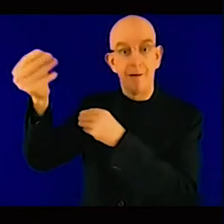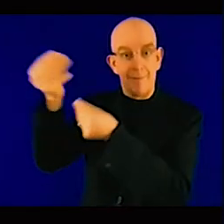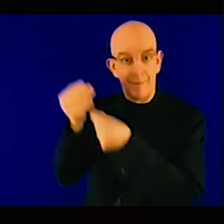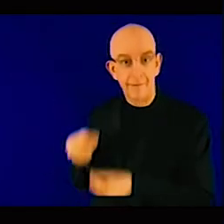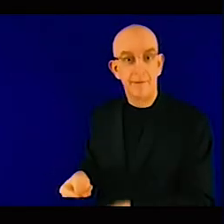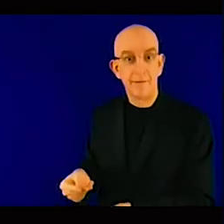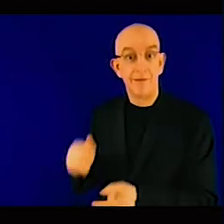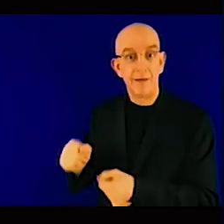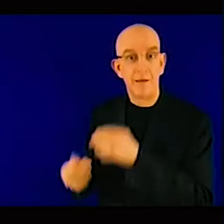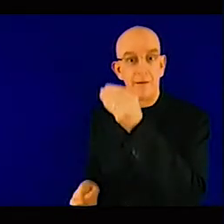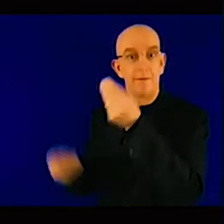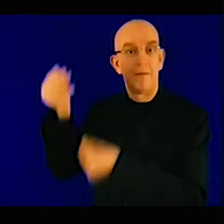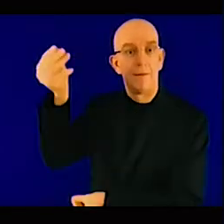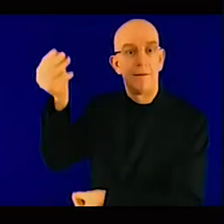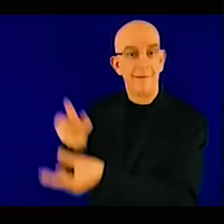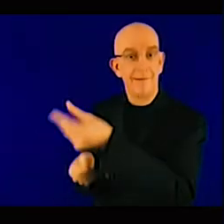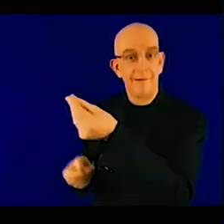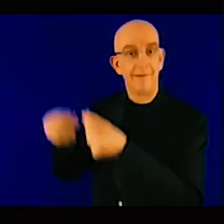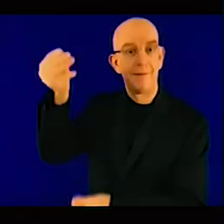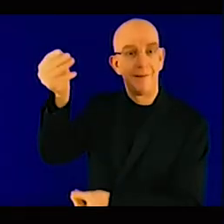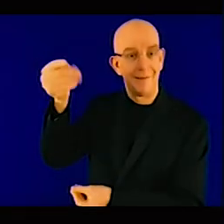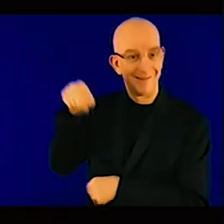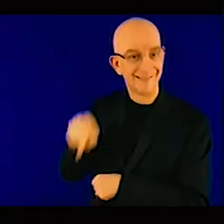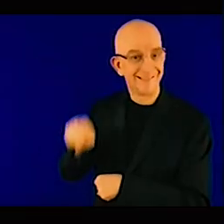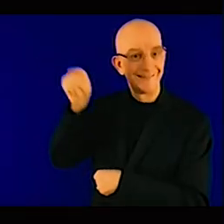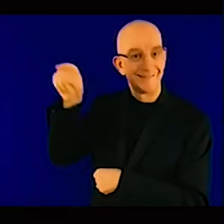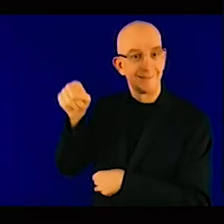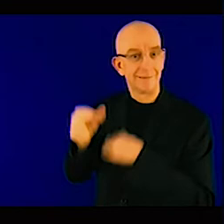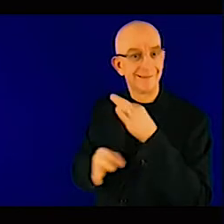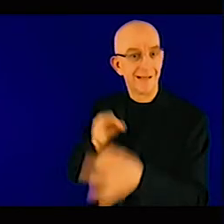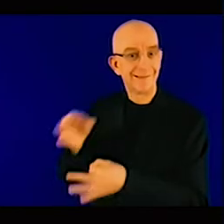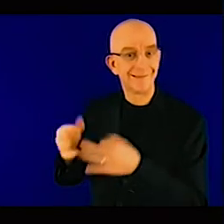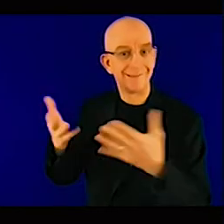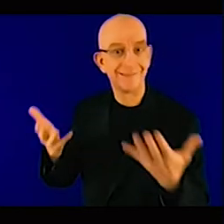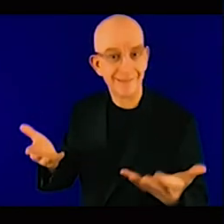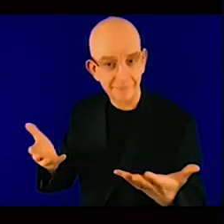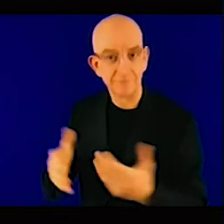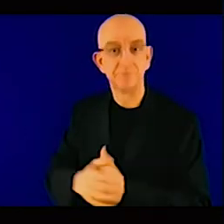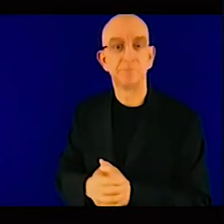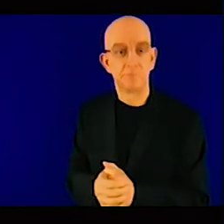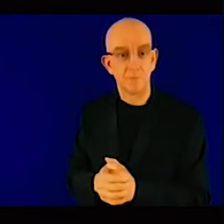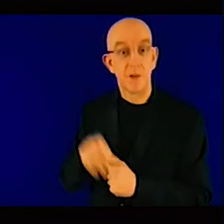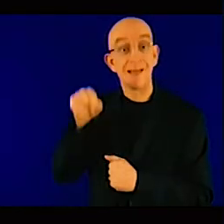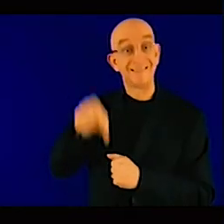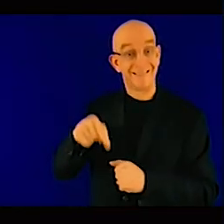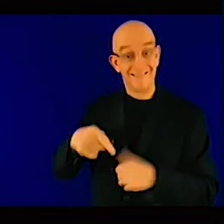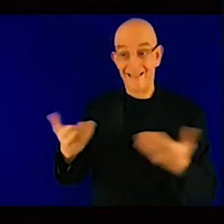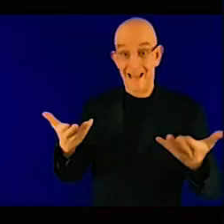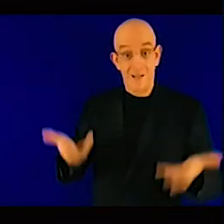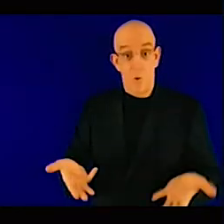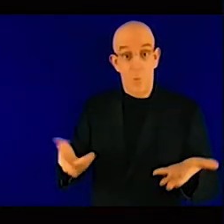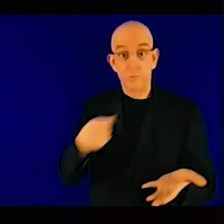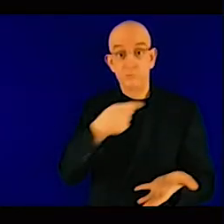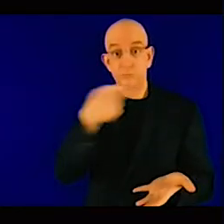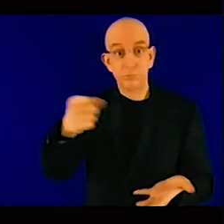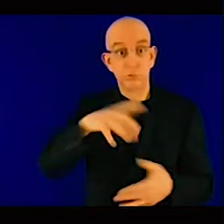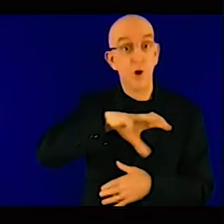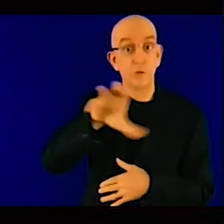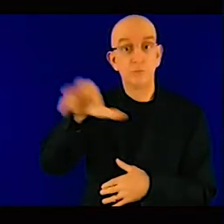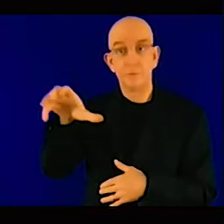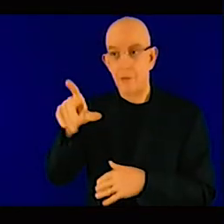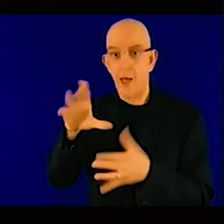doing adaptation at country level, but climate change is a global issue. So definitely we need to look for